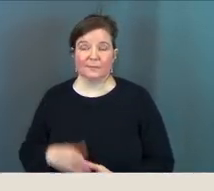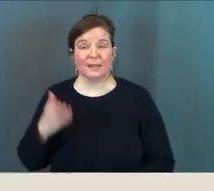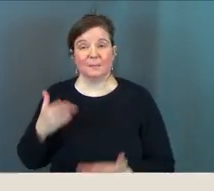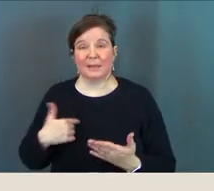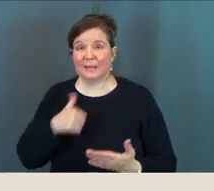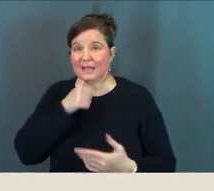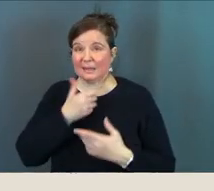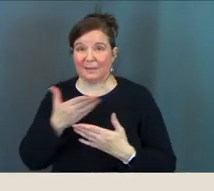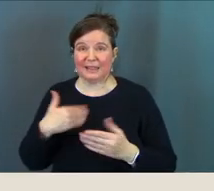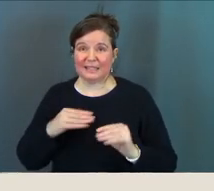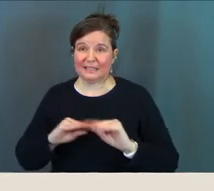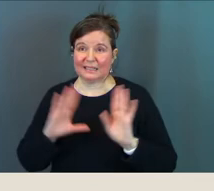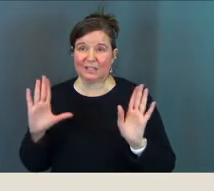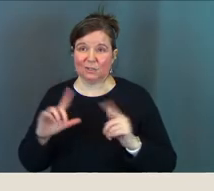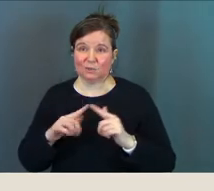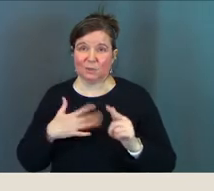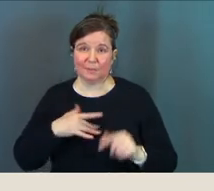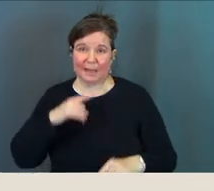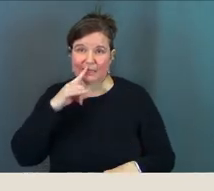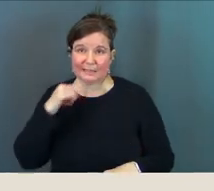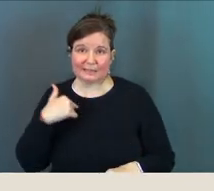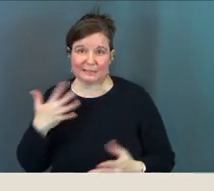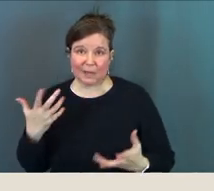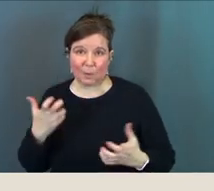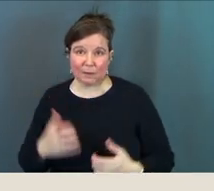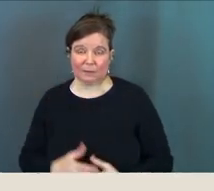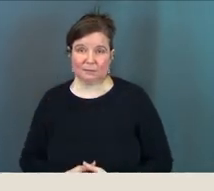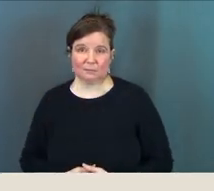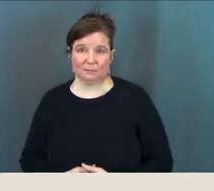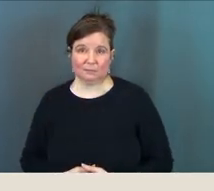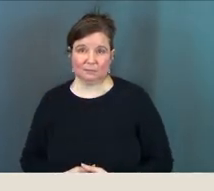maybe I didn't make things as clear to my kids as I wanted to